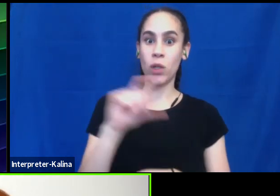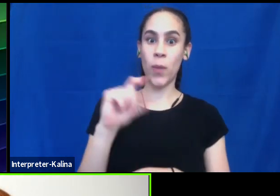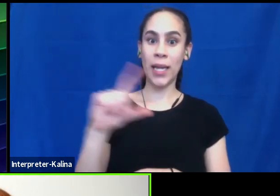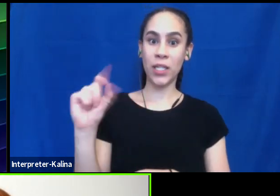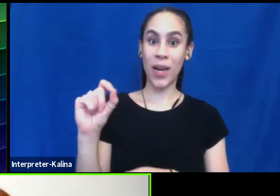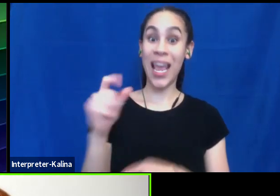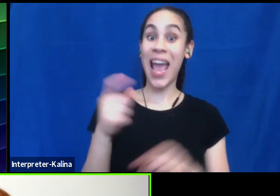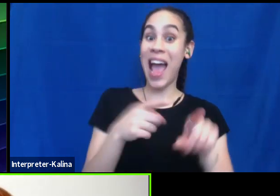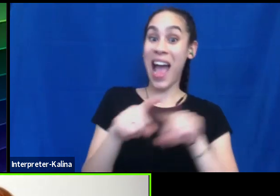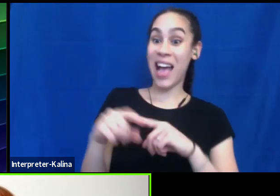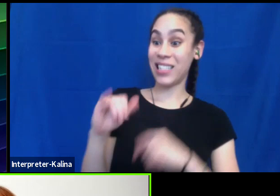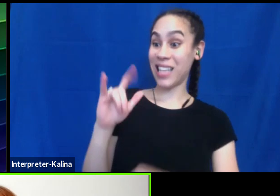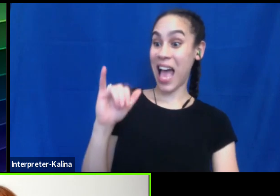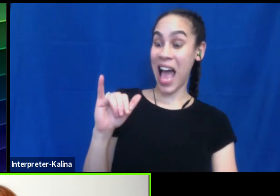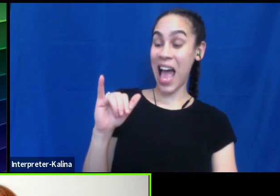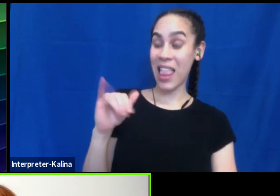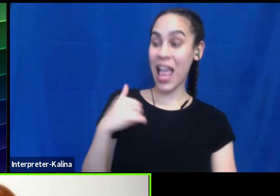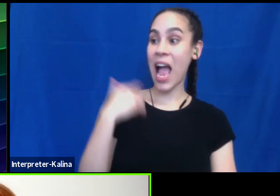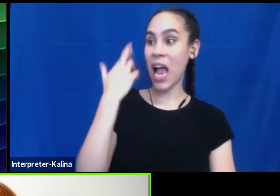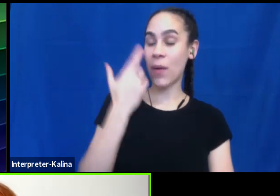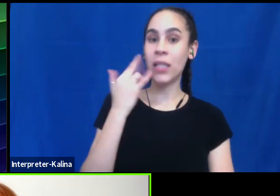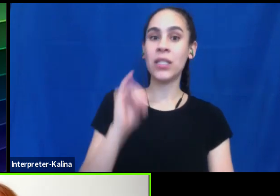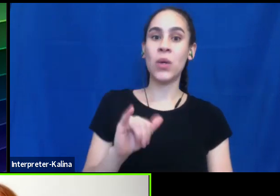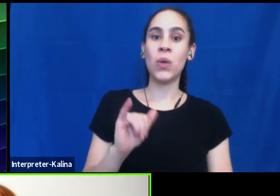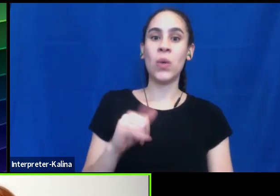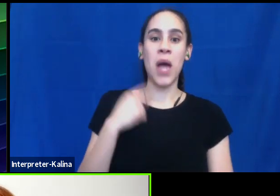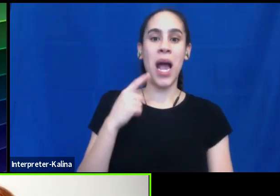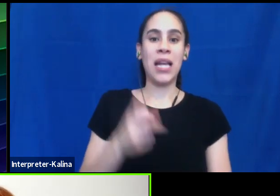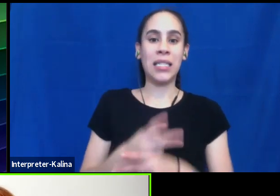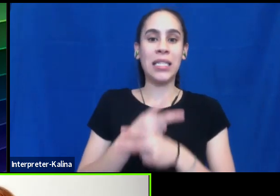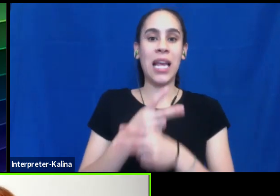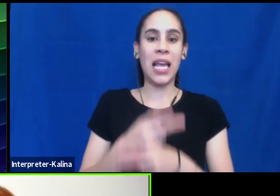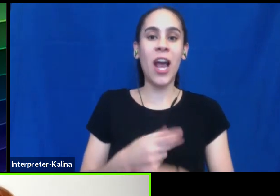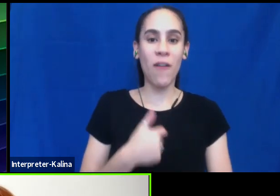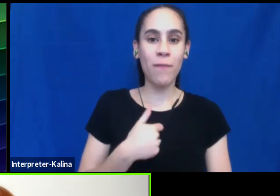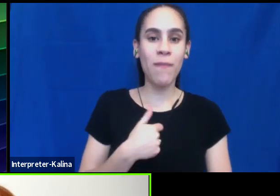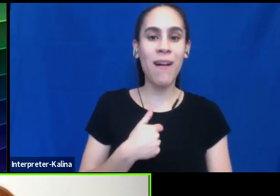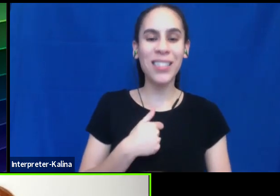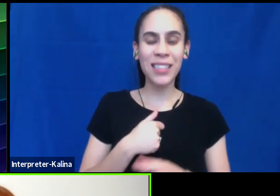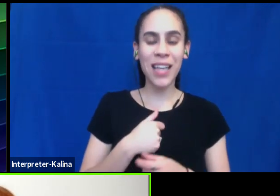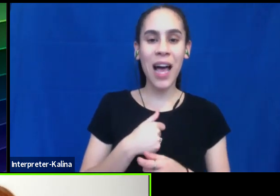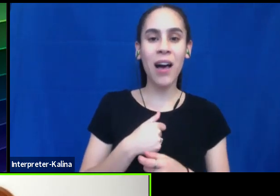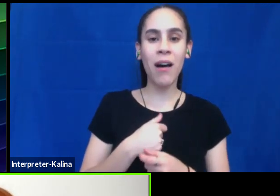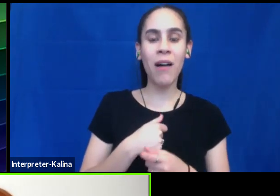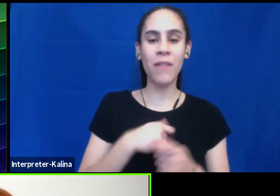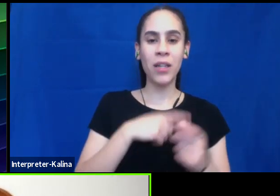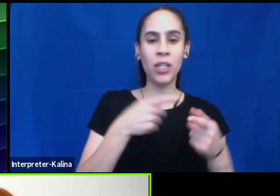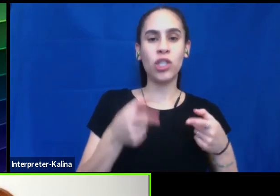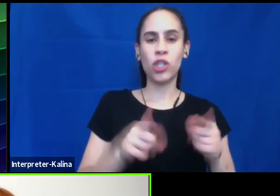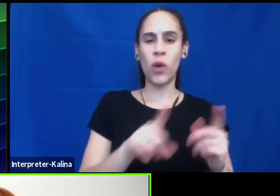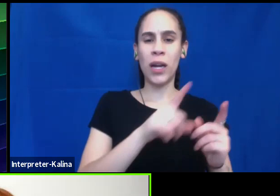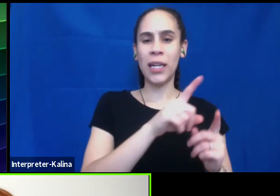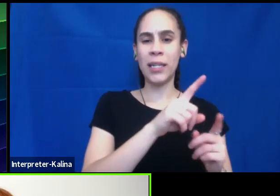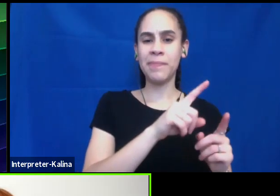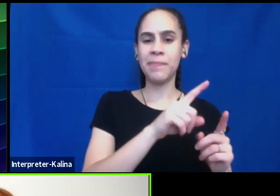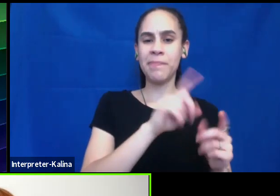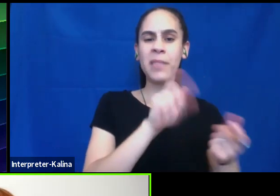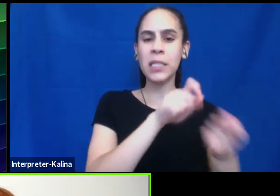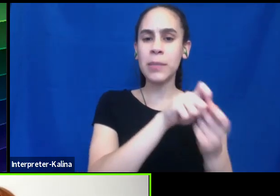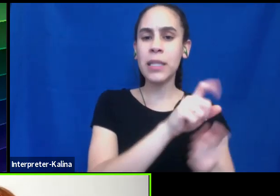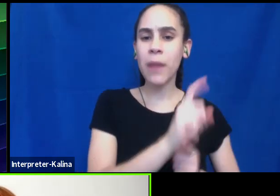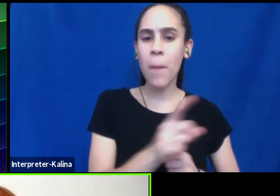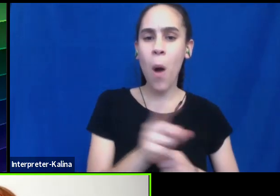realizing just how much I need to take care of myself in moments, um, so that I can be a good ally. Um, what,